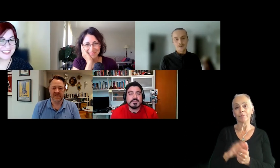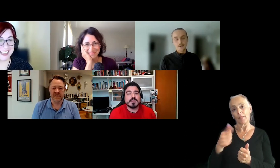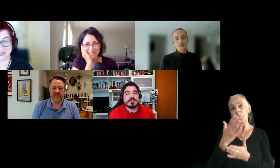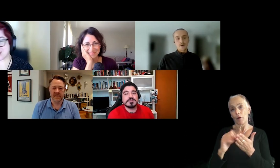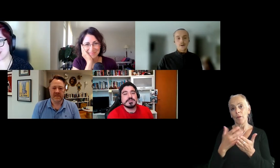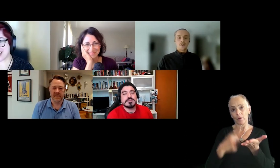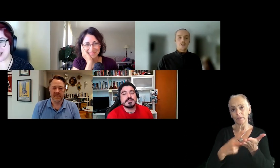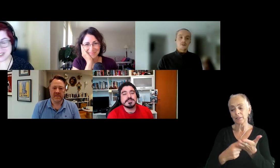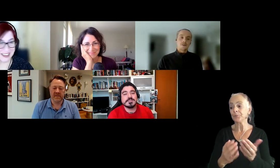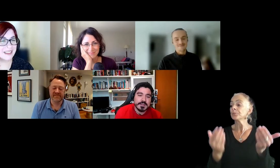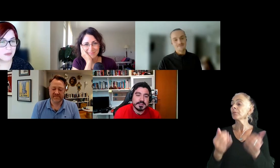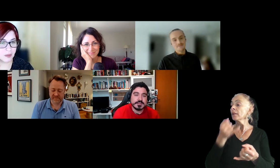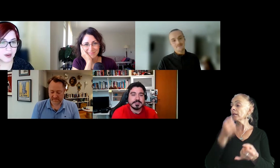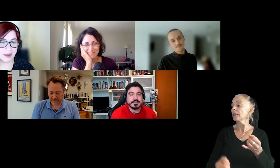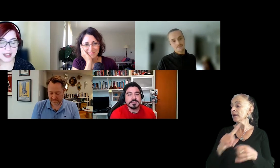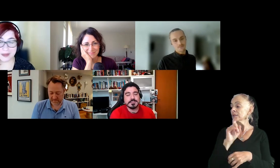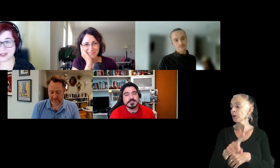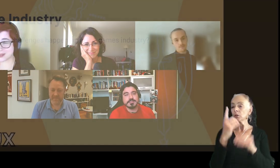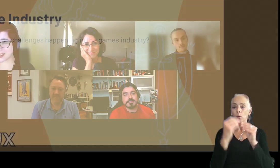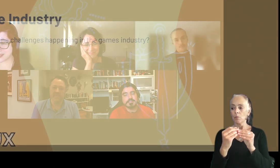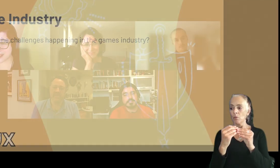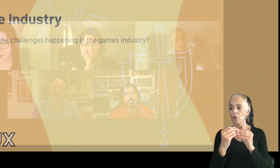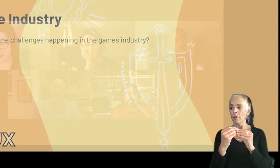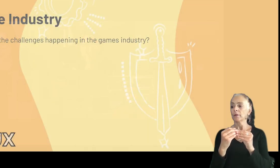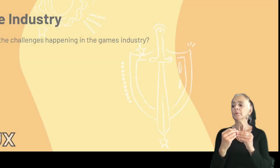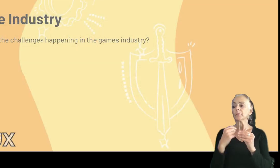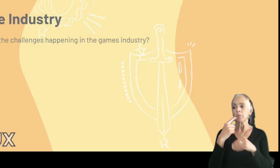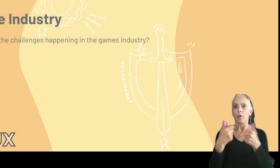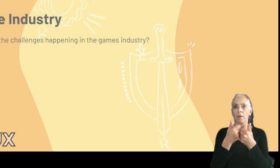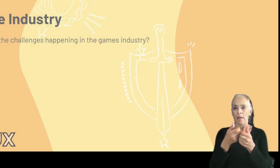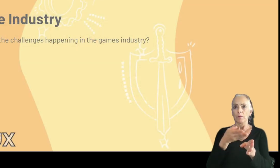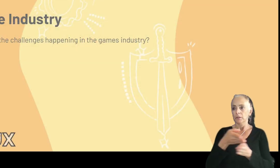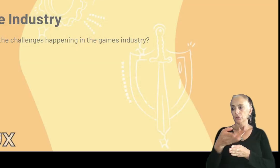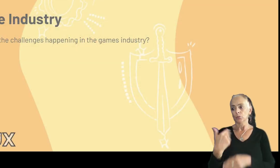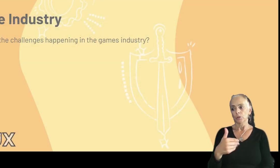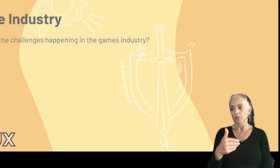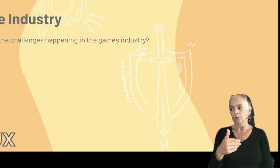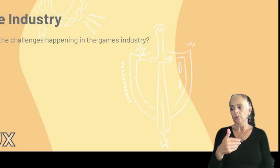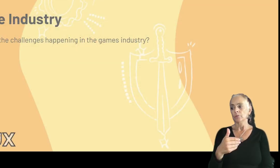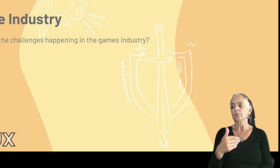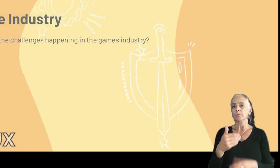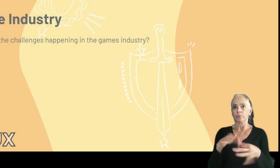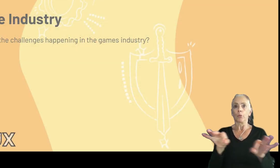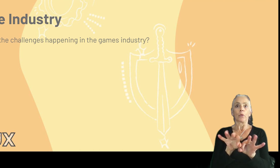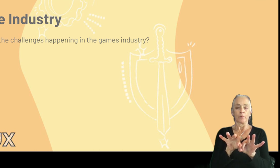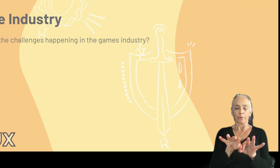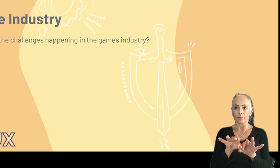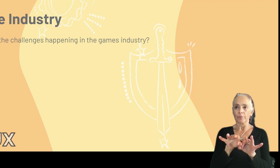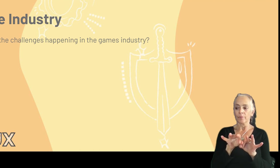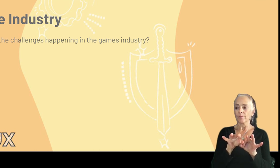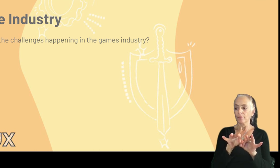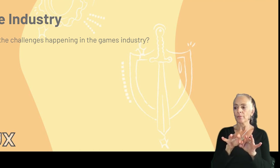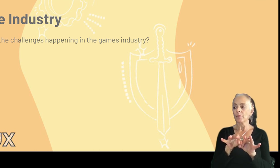Um, the last question that I have here, one more about the gaming industry that is very, very, um, like important that is happening all the